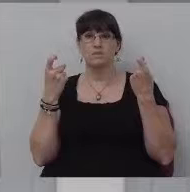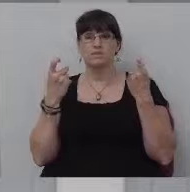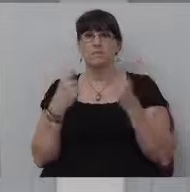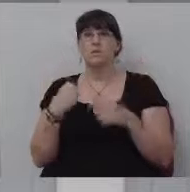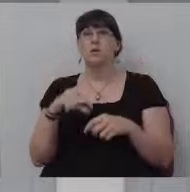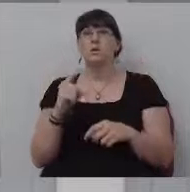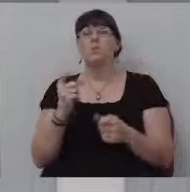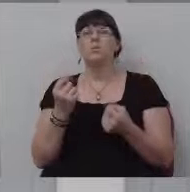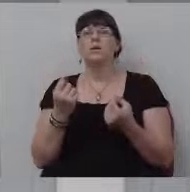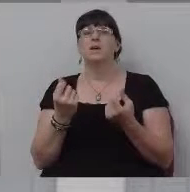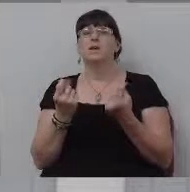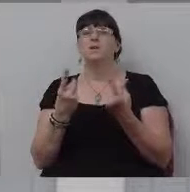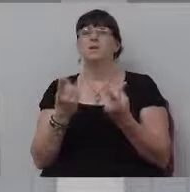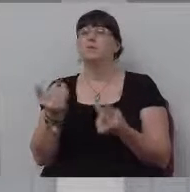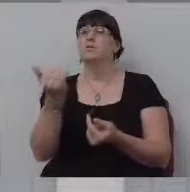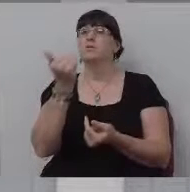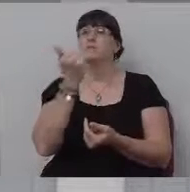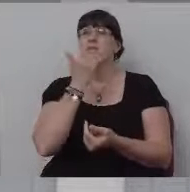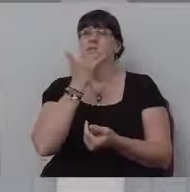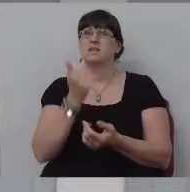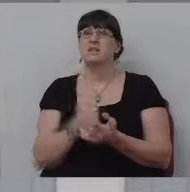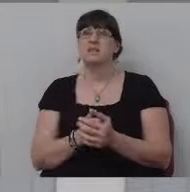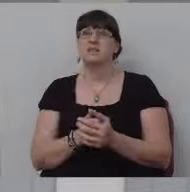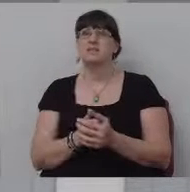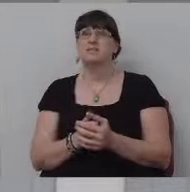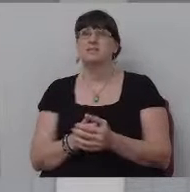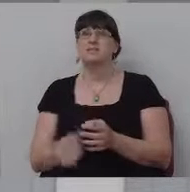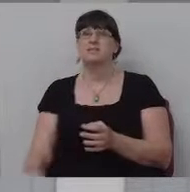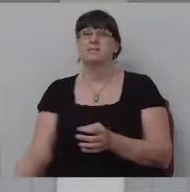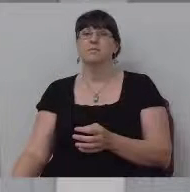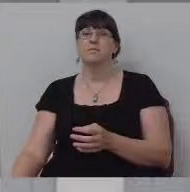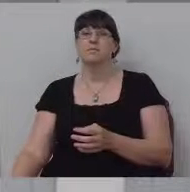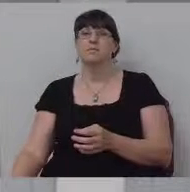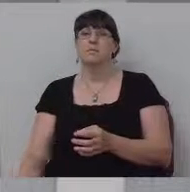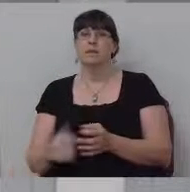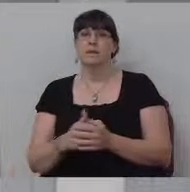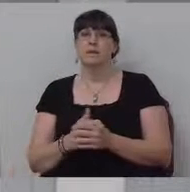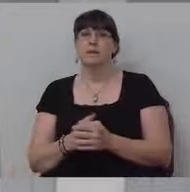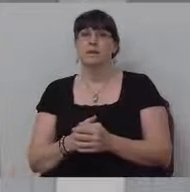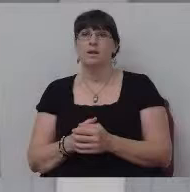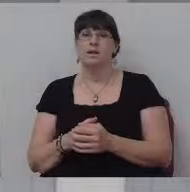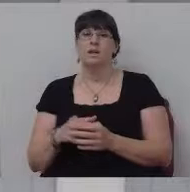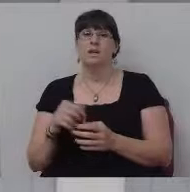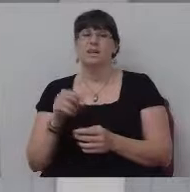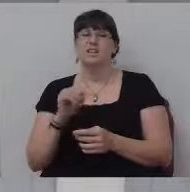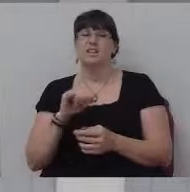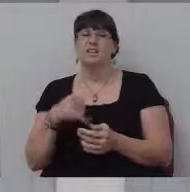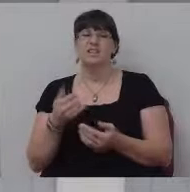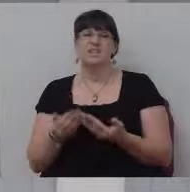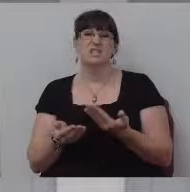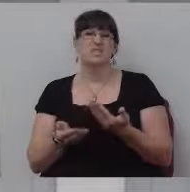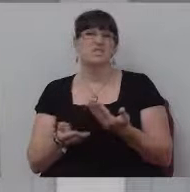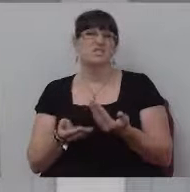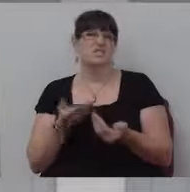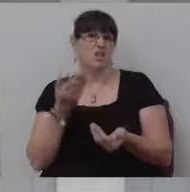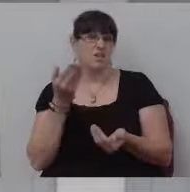We make mistakes is too soft. A way to describe it.